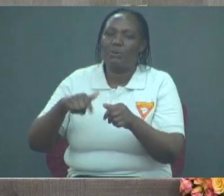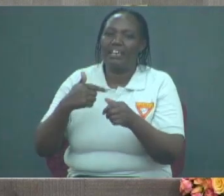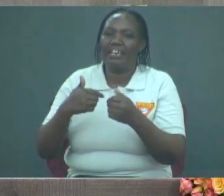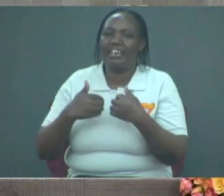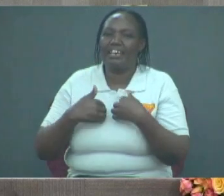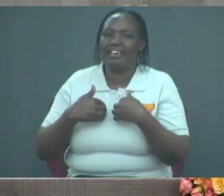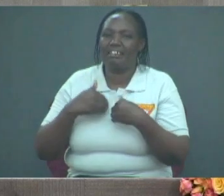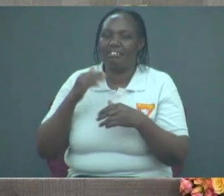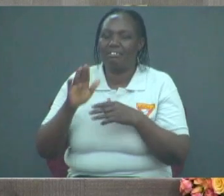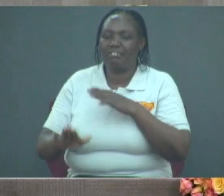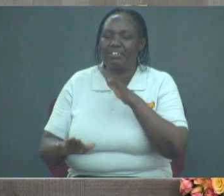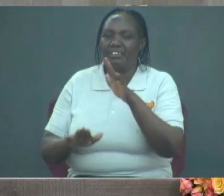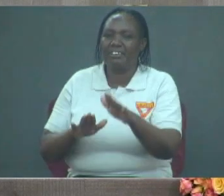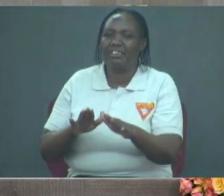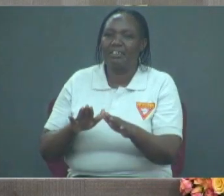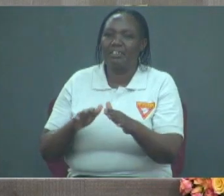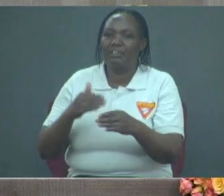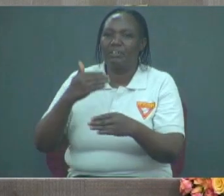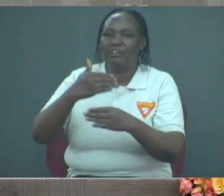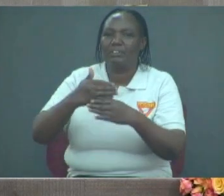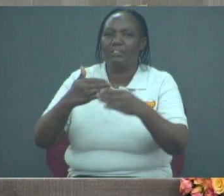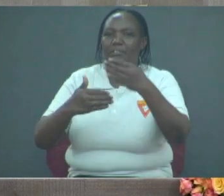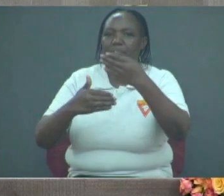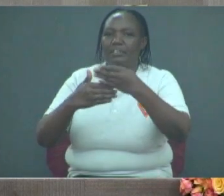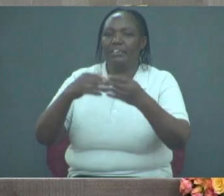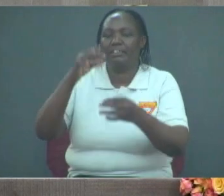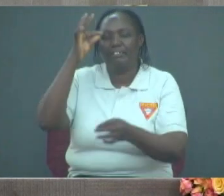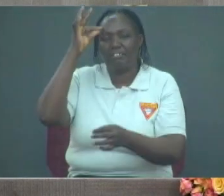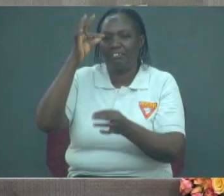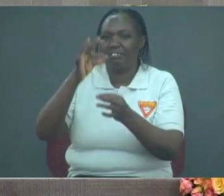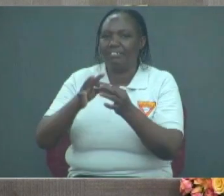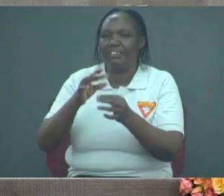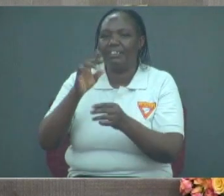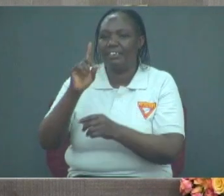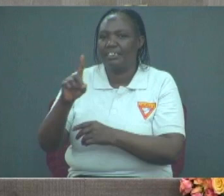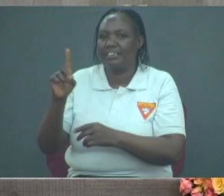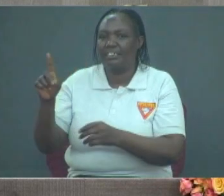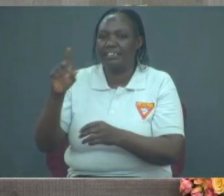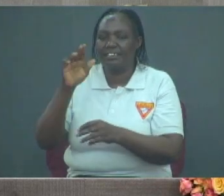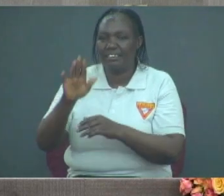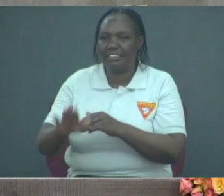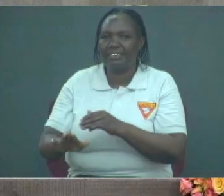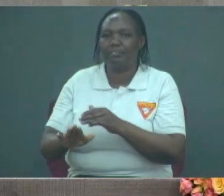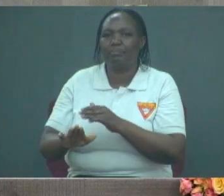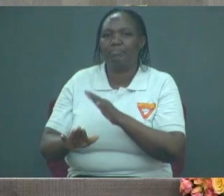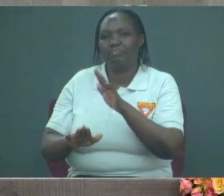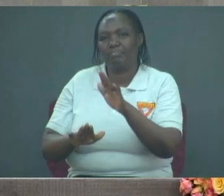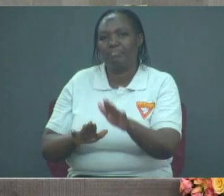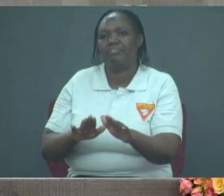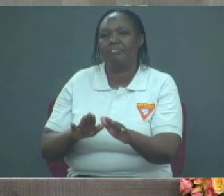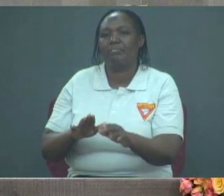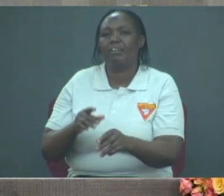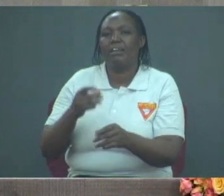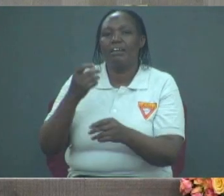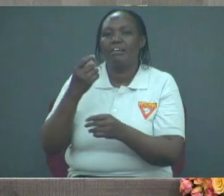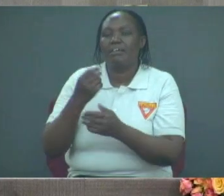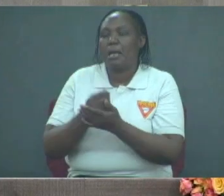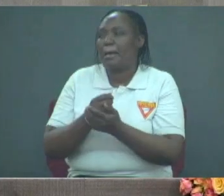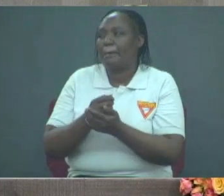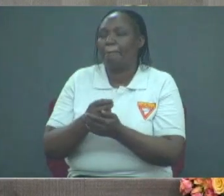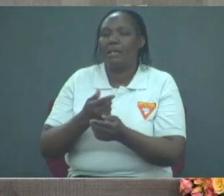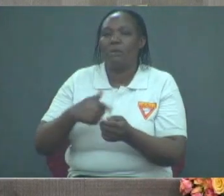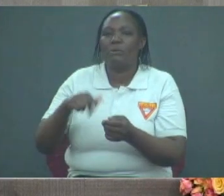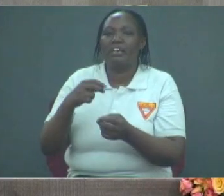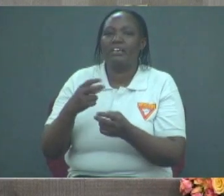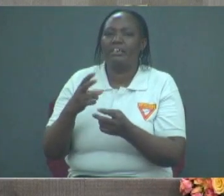footsteps. We are building our footsteps in faith, every step, one step at a time. So far, we have looked